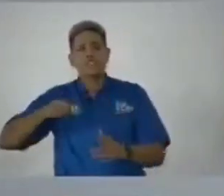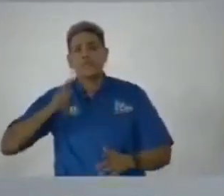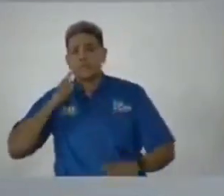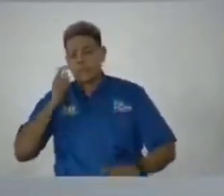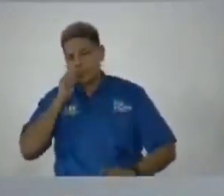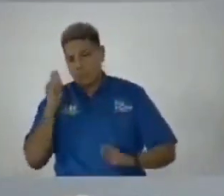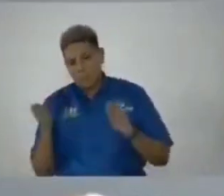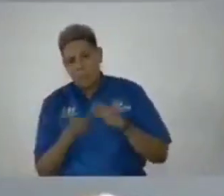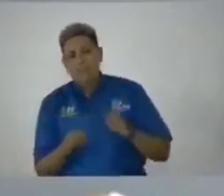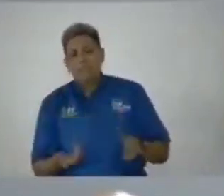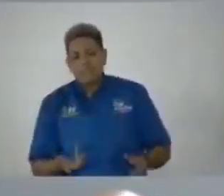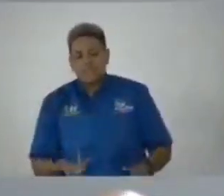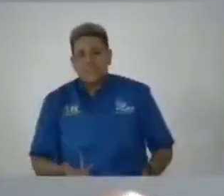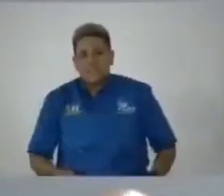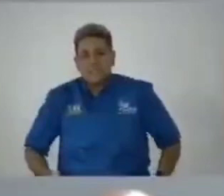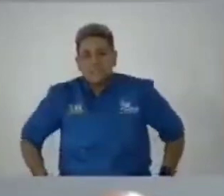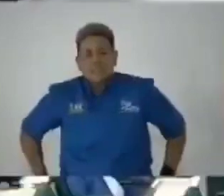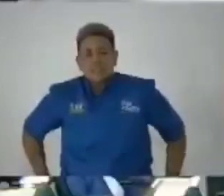malice